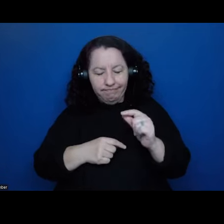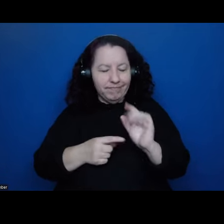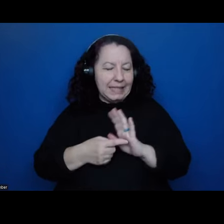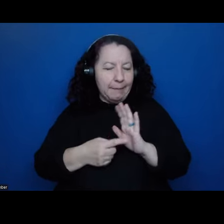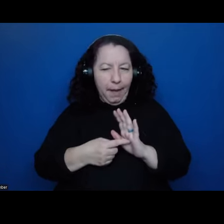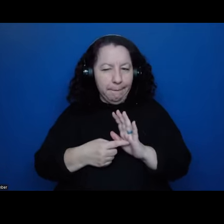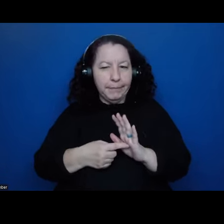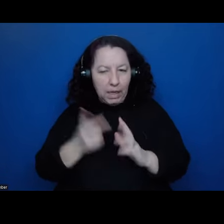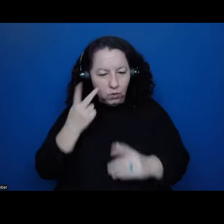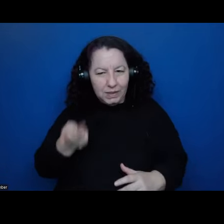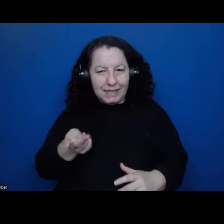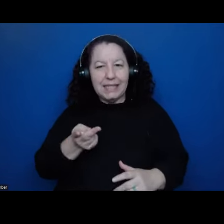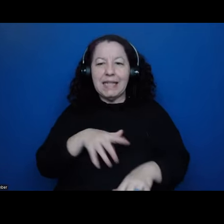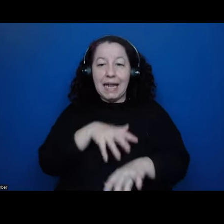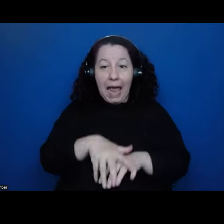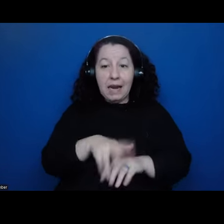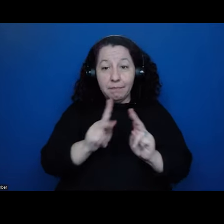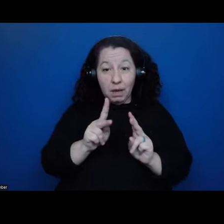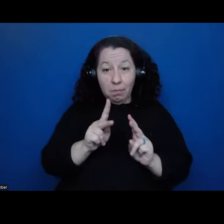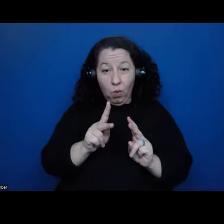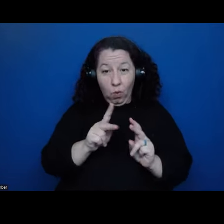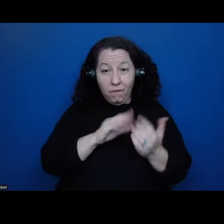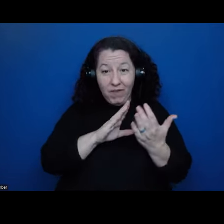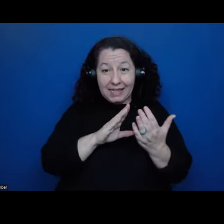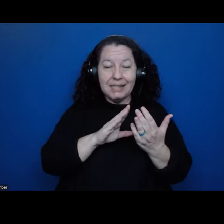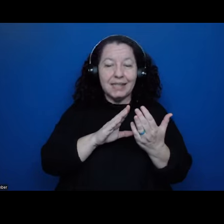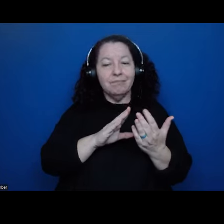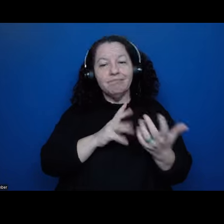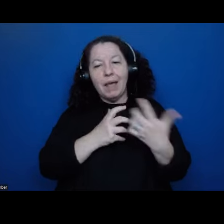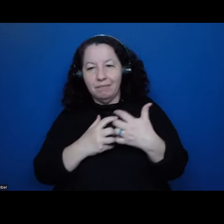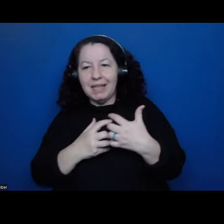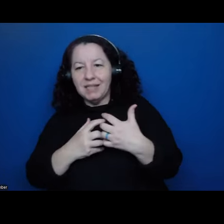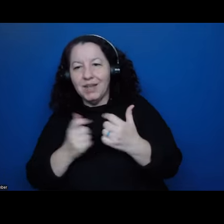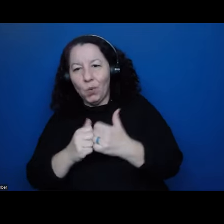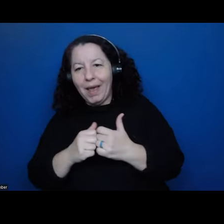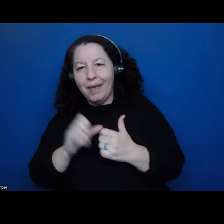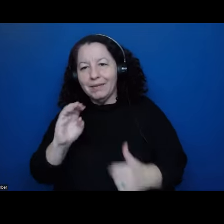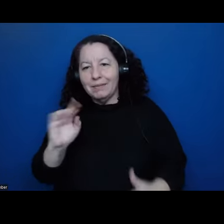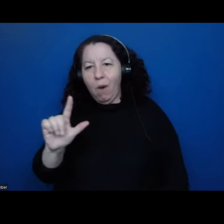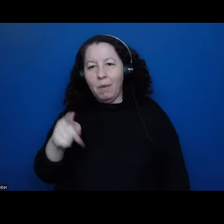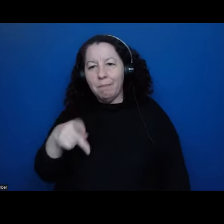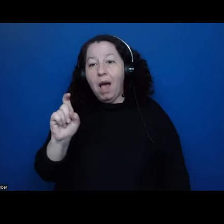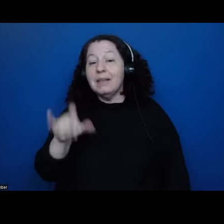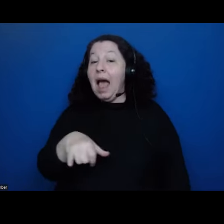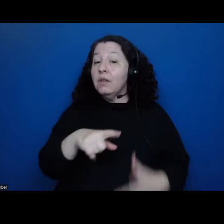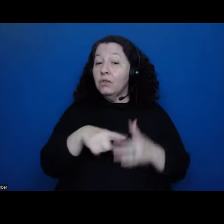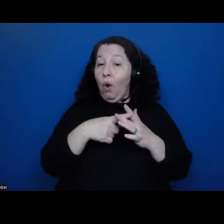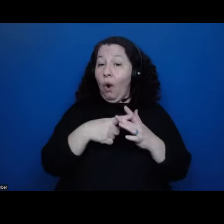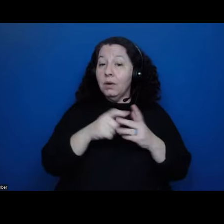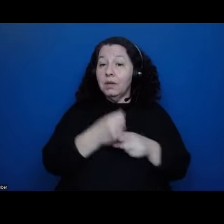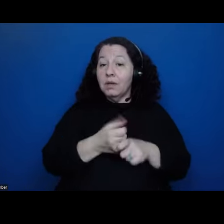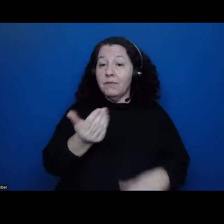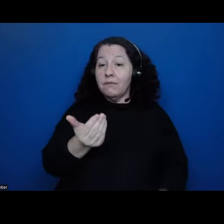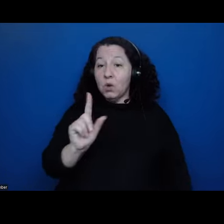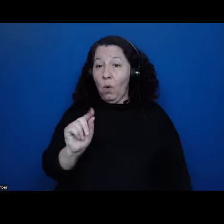uh, that native peoples were facing, they're consistent with, with smallpox. That started in 1520 and actually